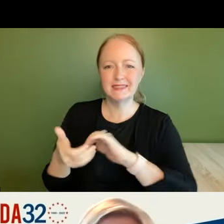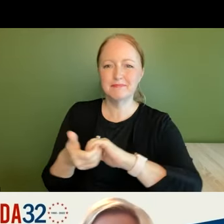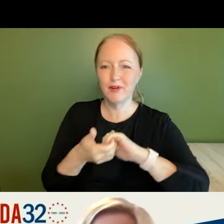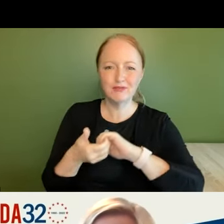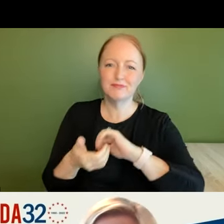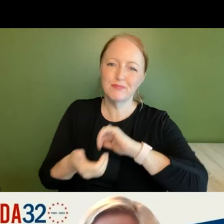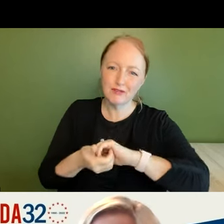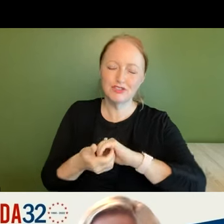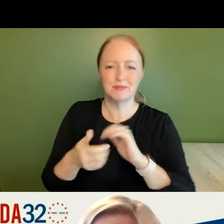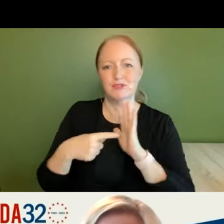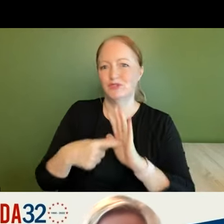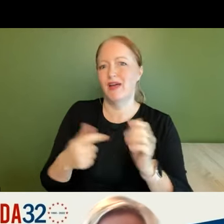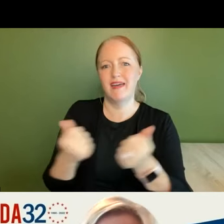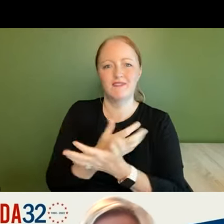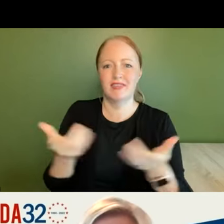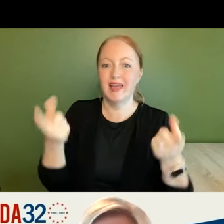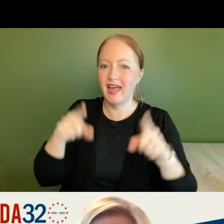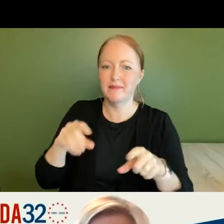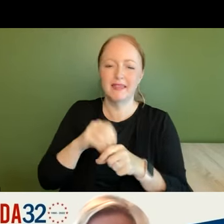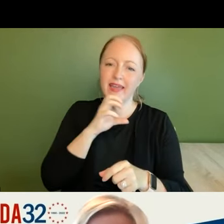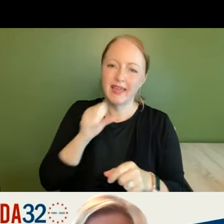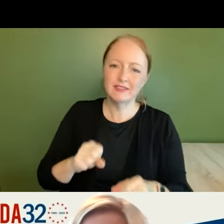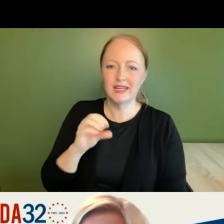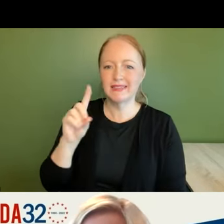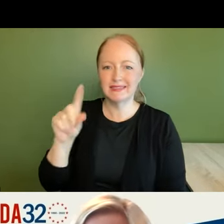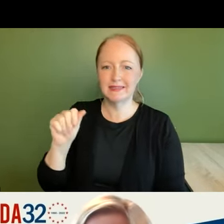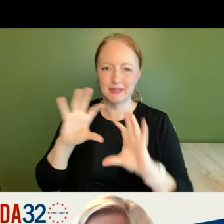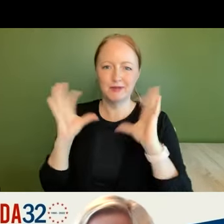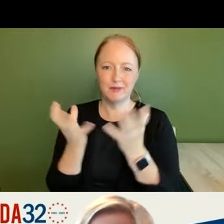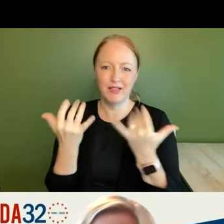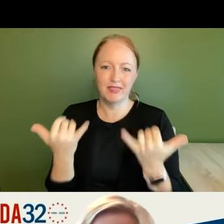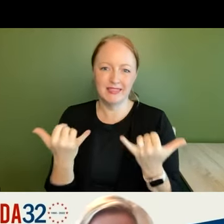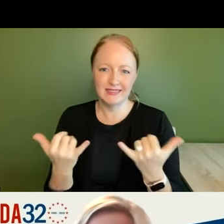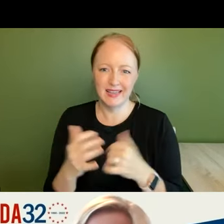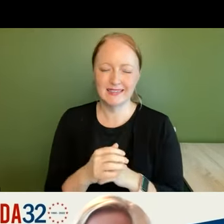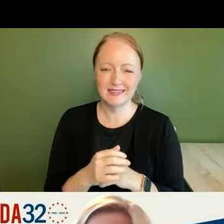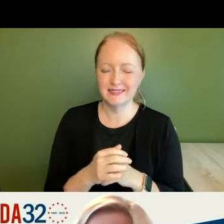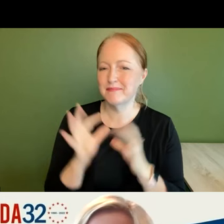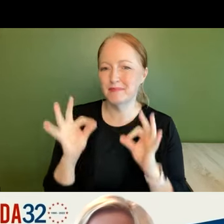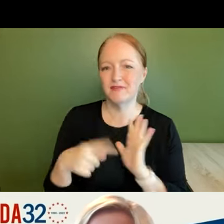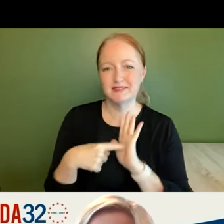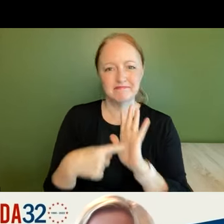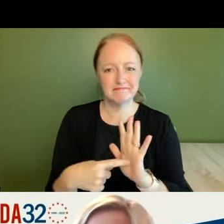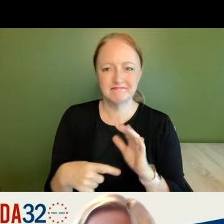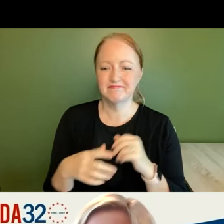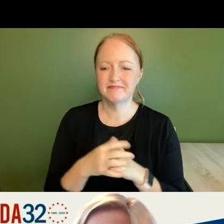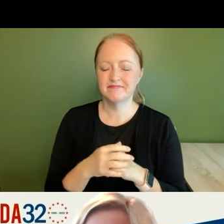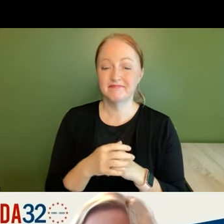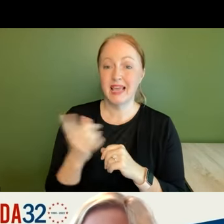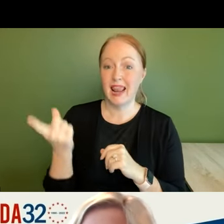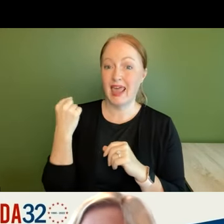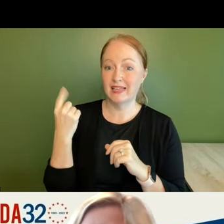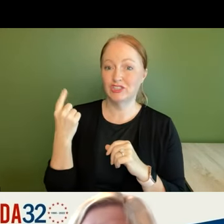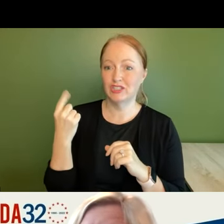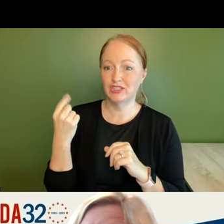reflective of everything that's happening in the aging and disability world these days where um last year it